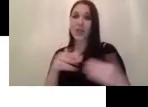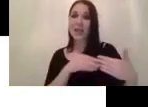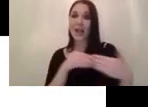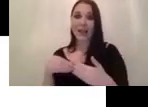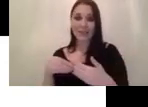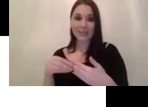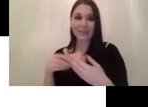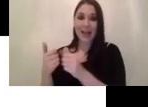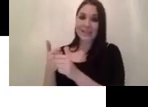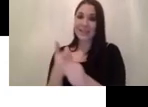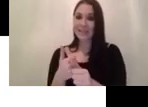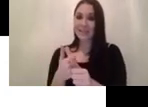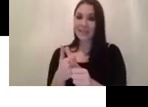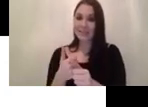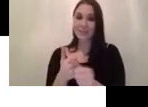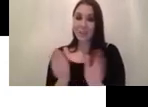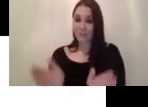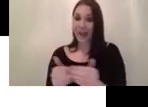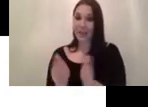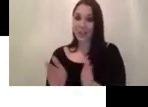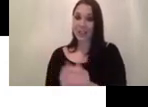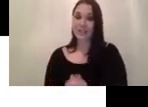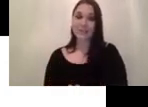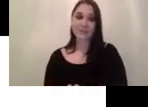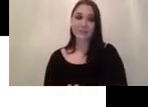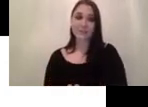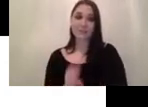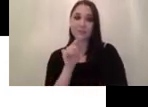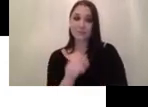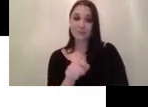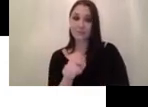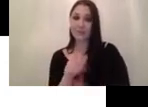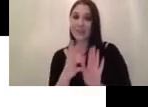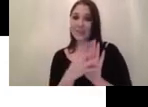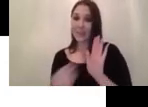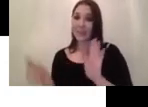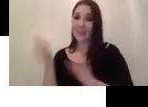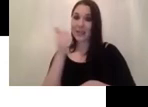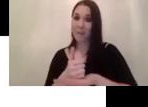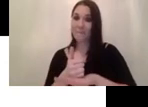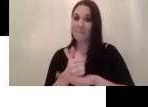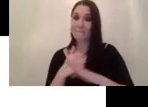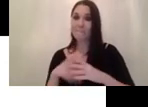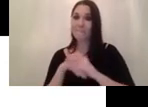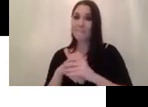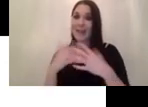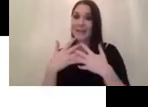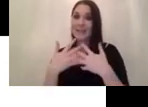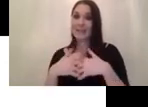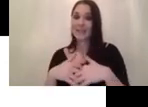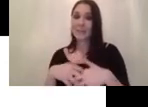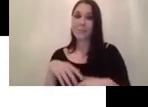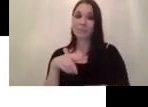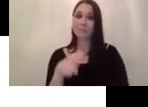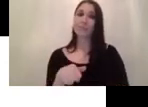packaging work procedure so here is a example setup of the make system here